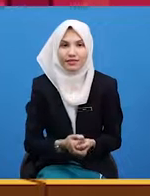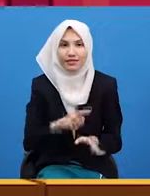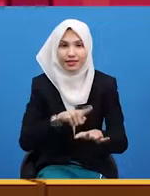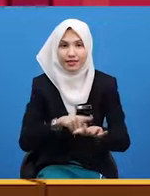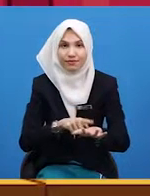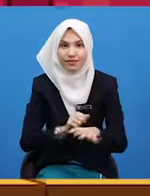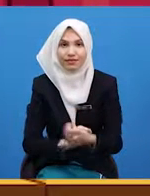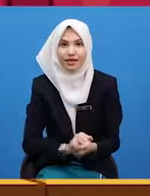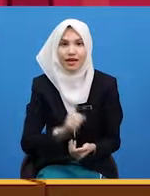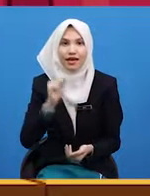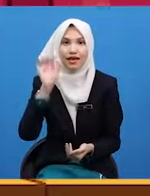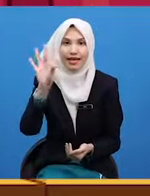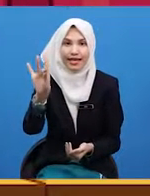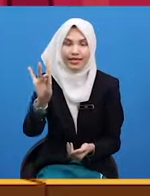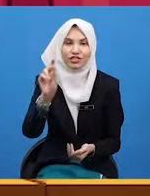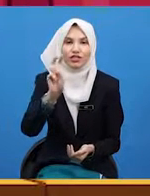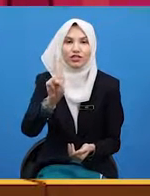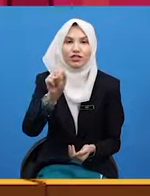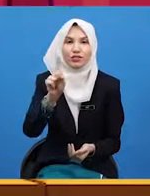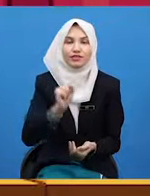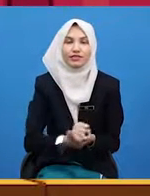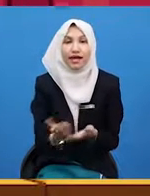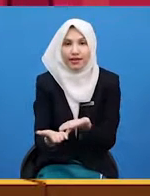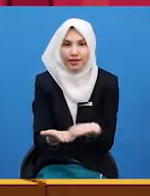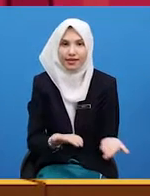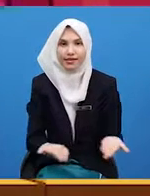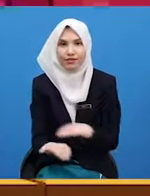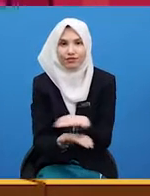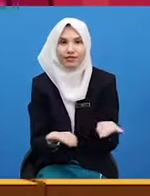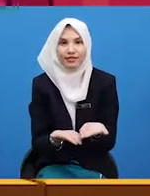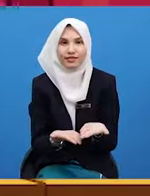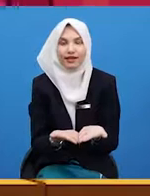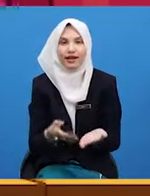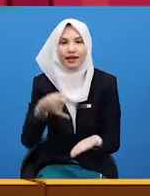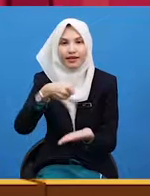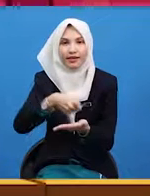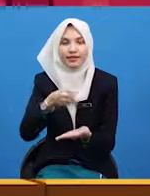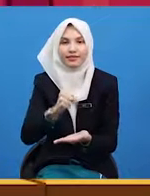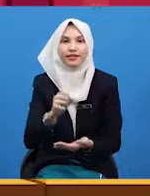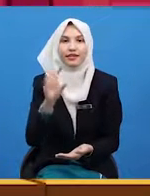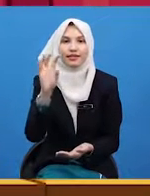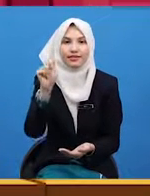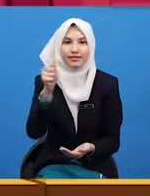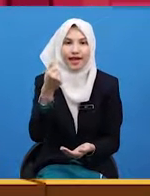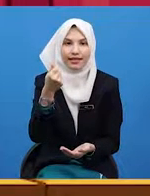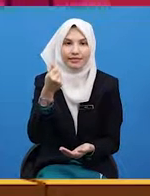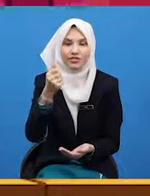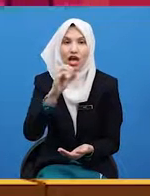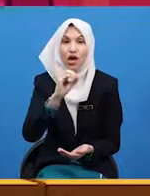8.21 and here we say it's 10.06.